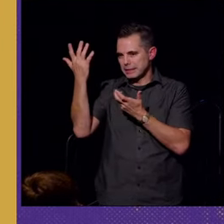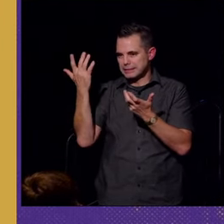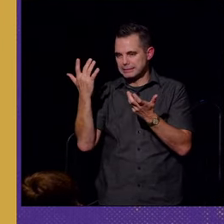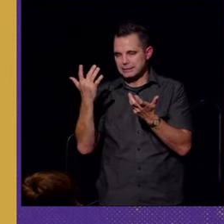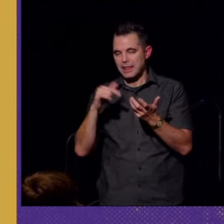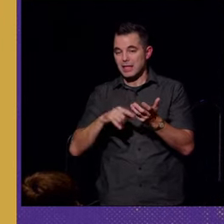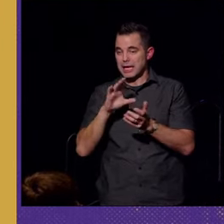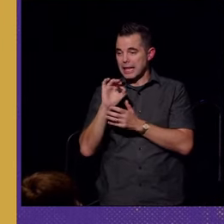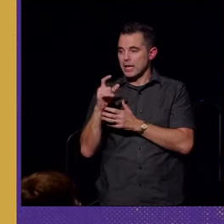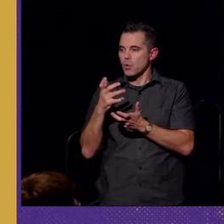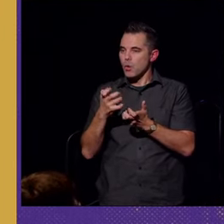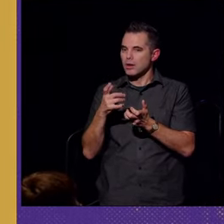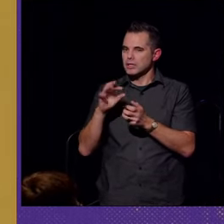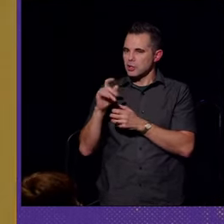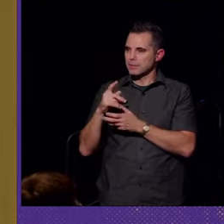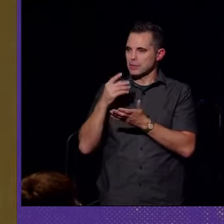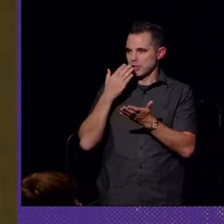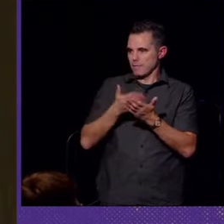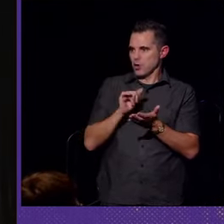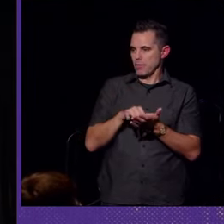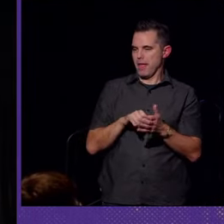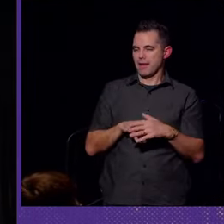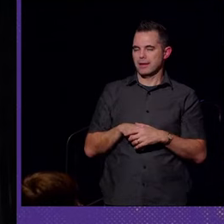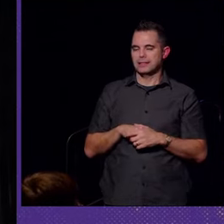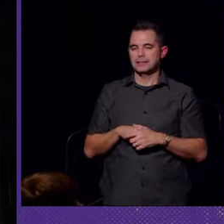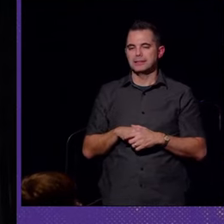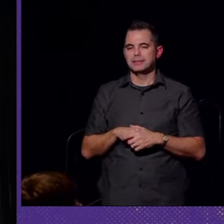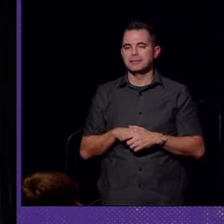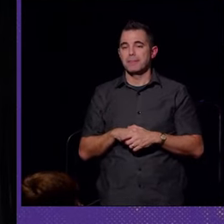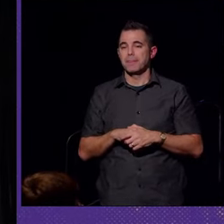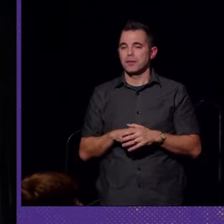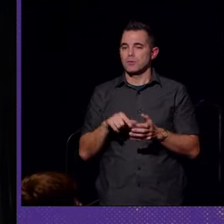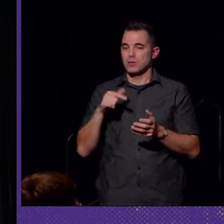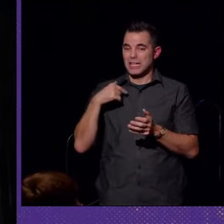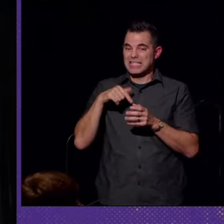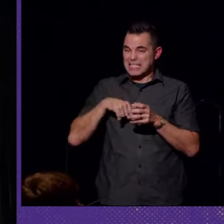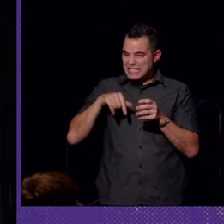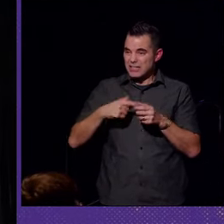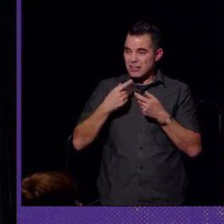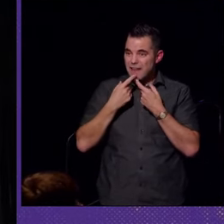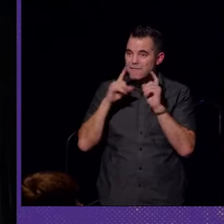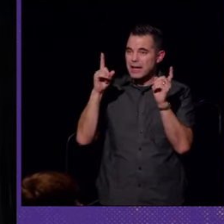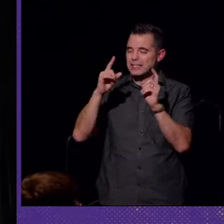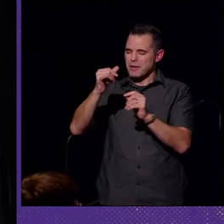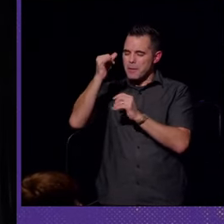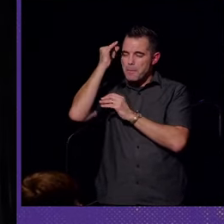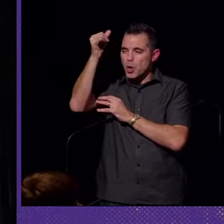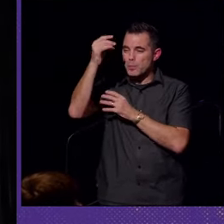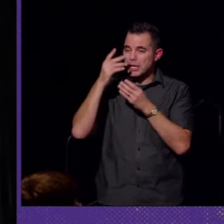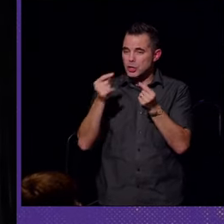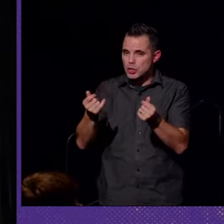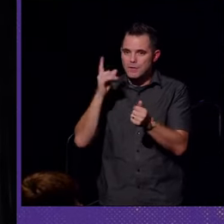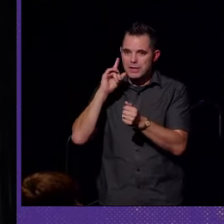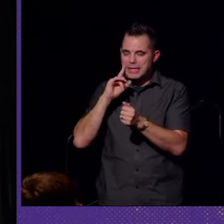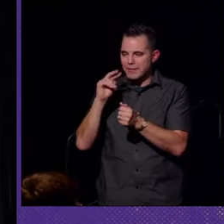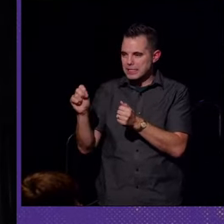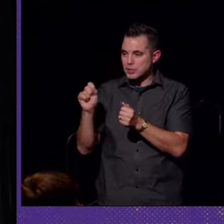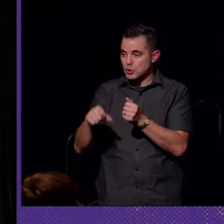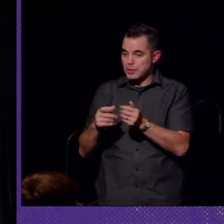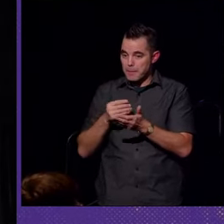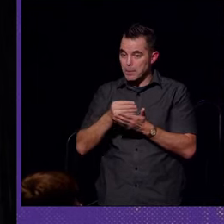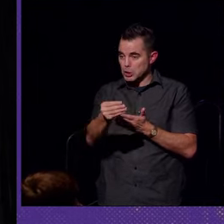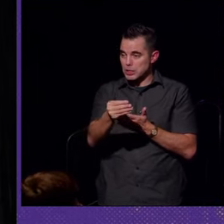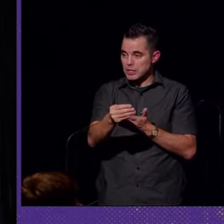Claire wanted Kramp to confirm. Was there an effective permanent cure for deafness that she could